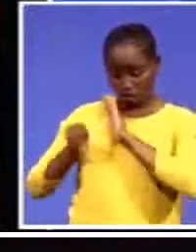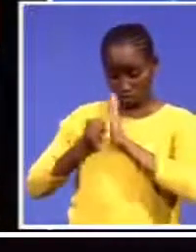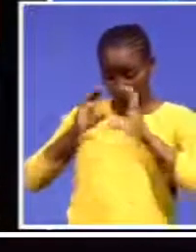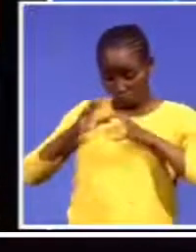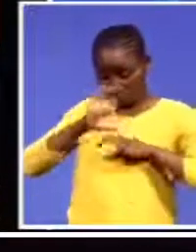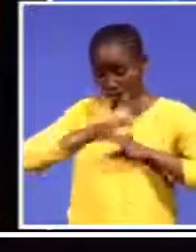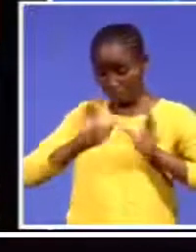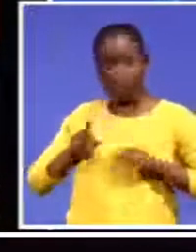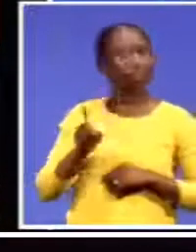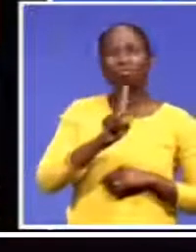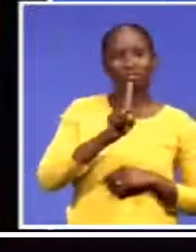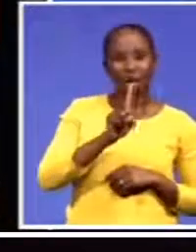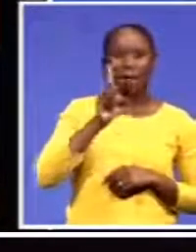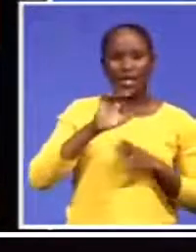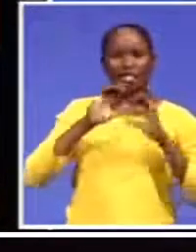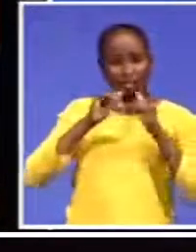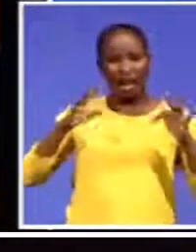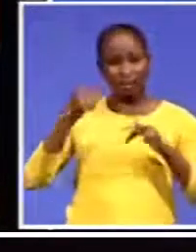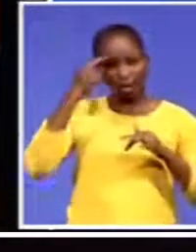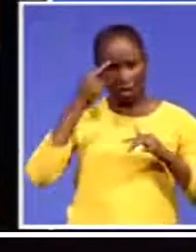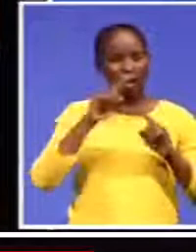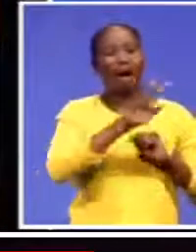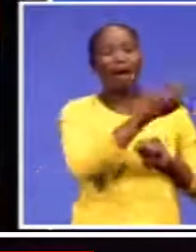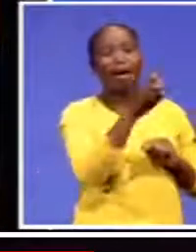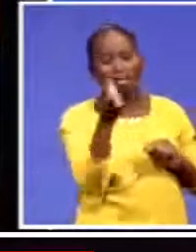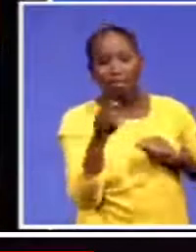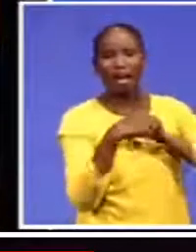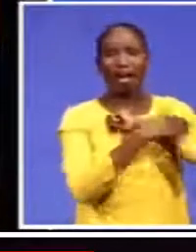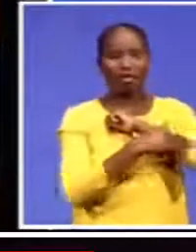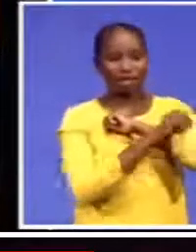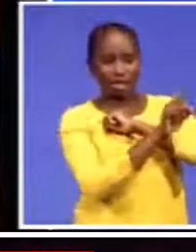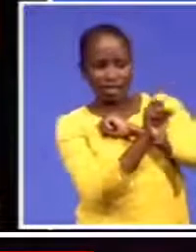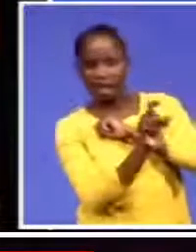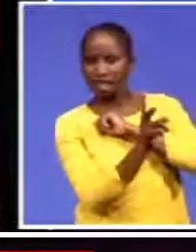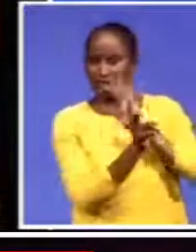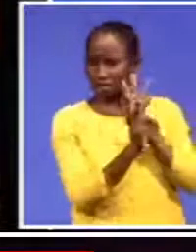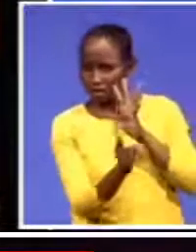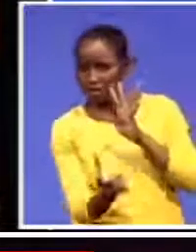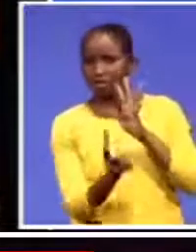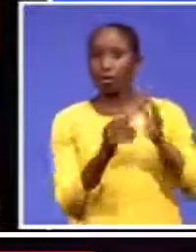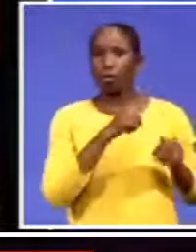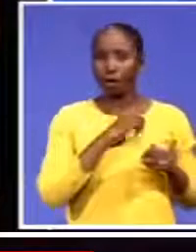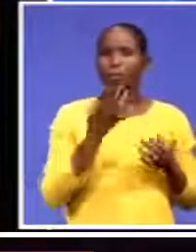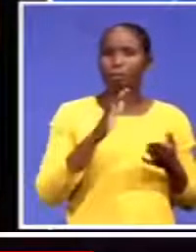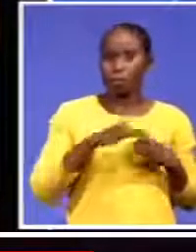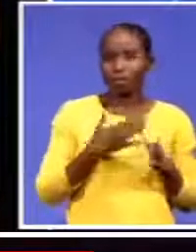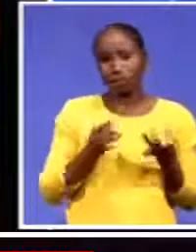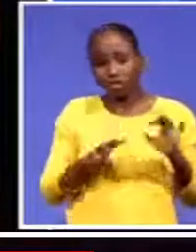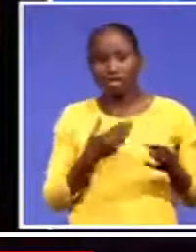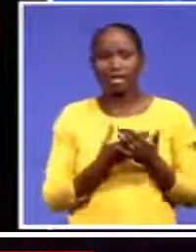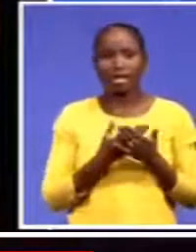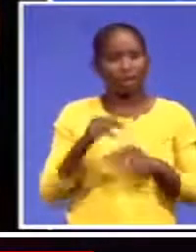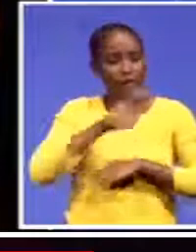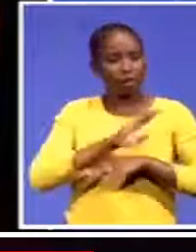Africans as your market, because sometimes it's a matter of just getting across the border and finding customers and agents